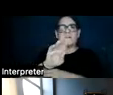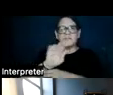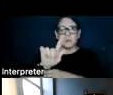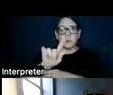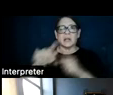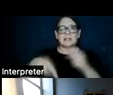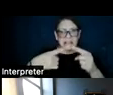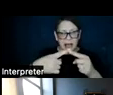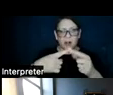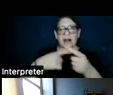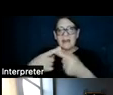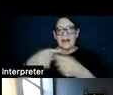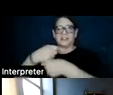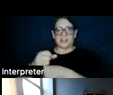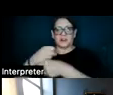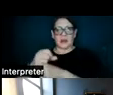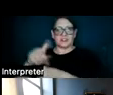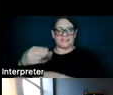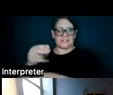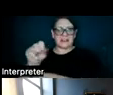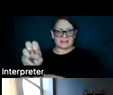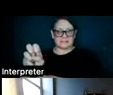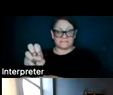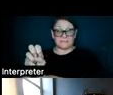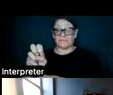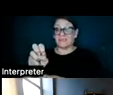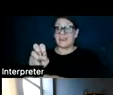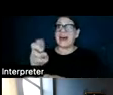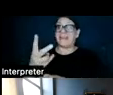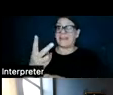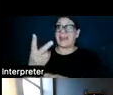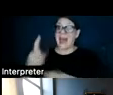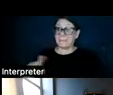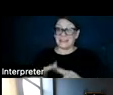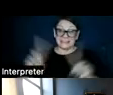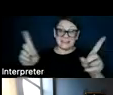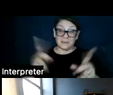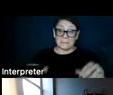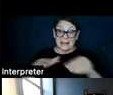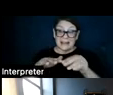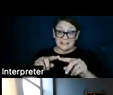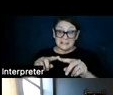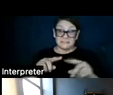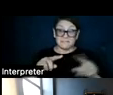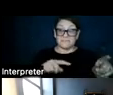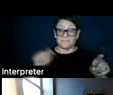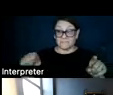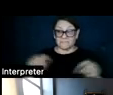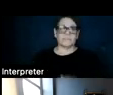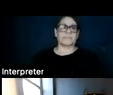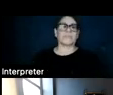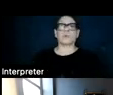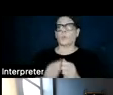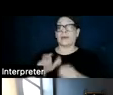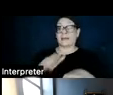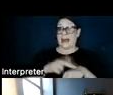the generation phase. And importantly, they occur in different places. So as an example, with natural